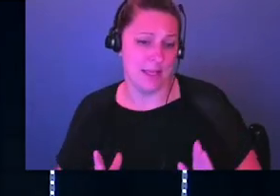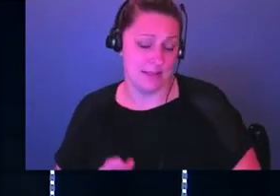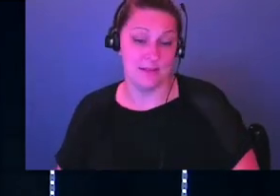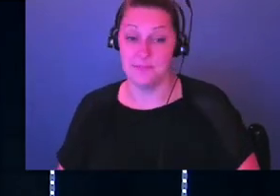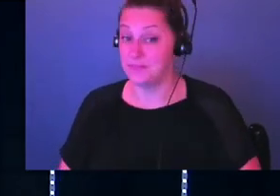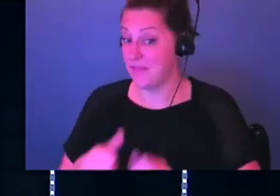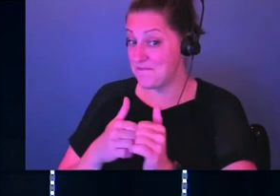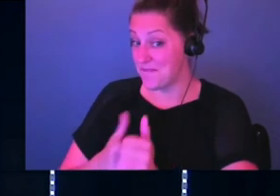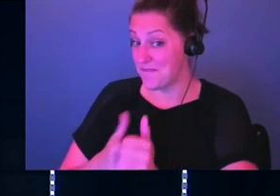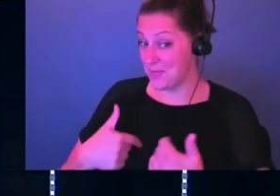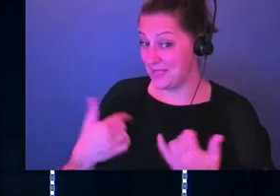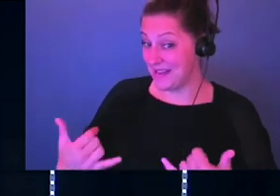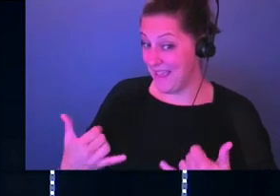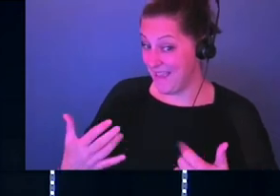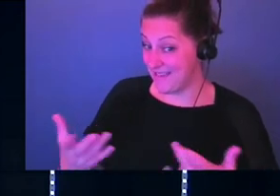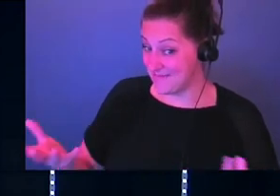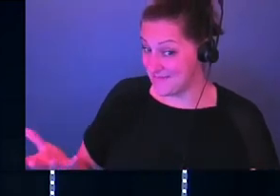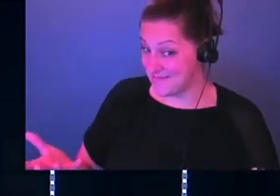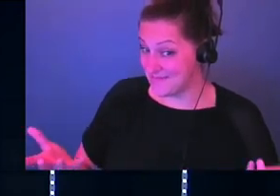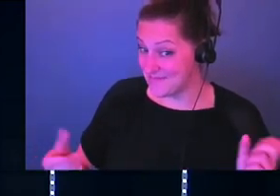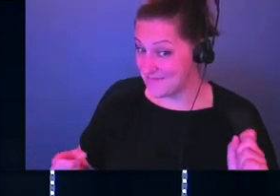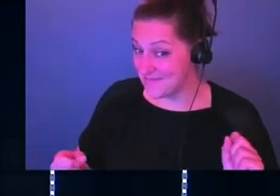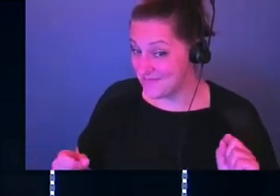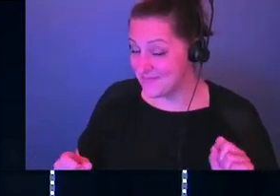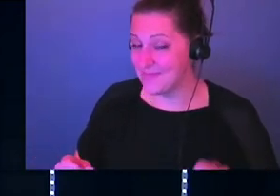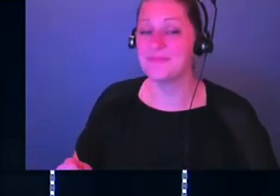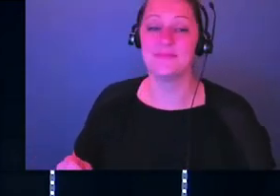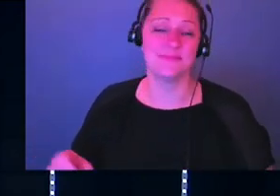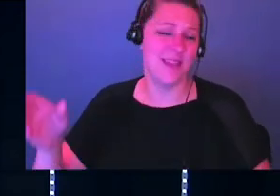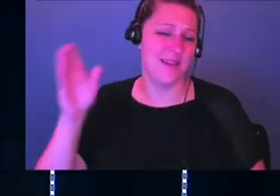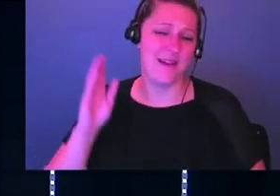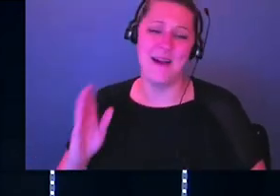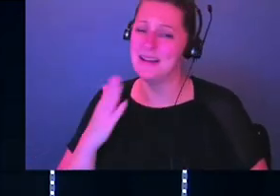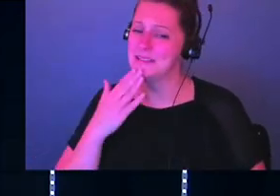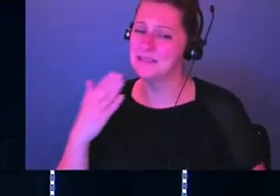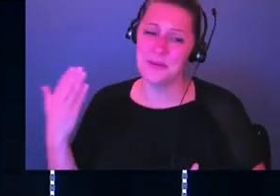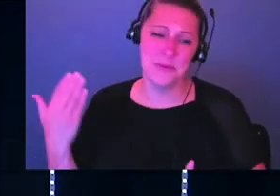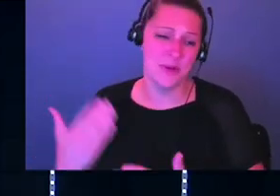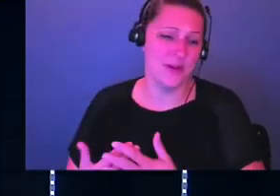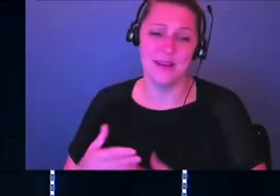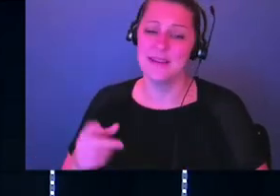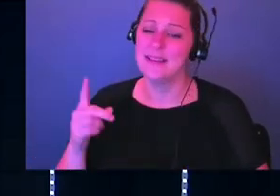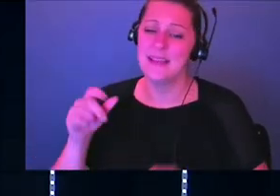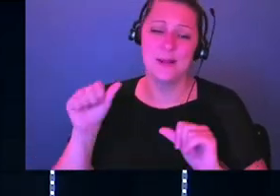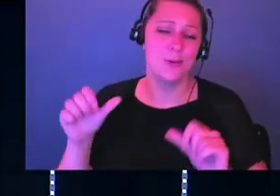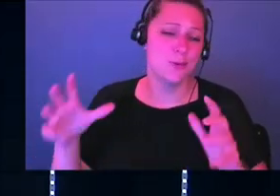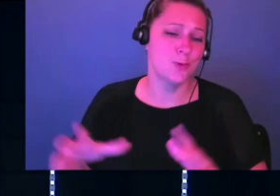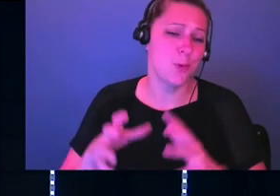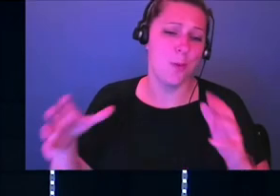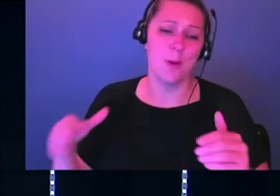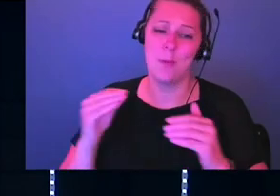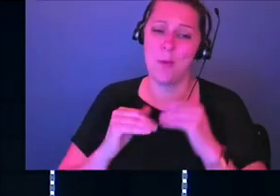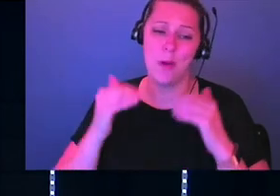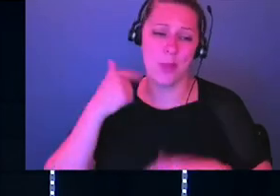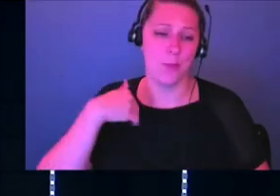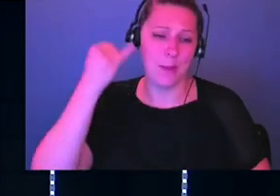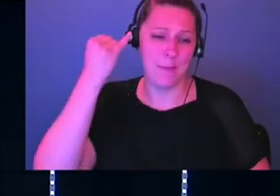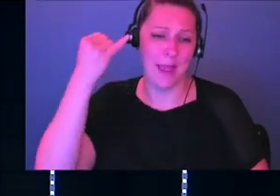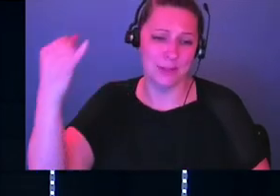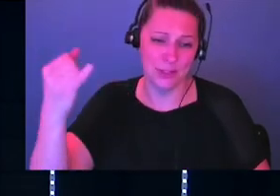me today, church? This is huge. God is so good. And he can do so much more than we can understand or imagine.